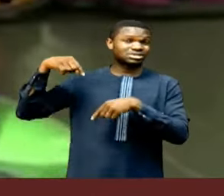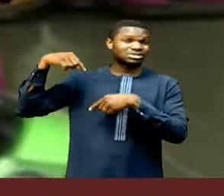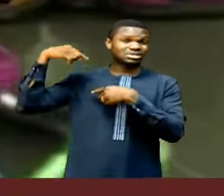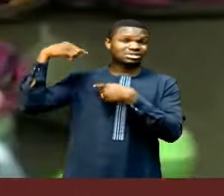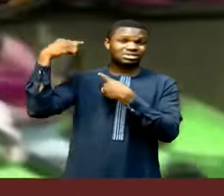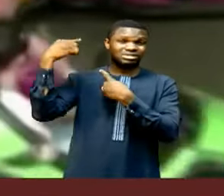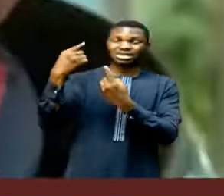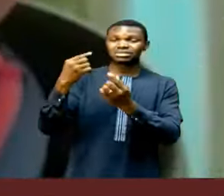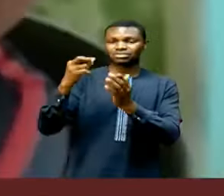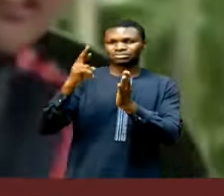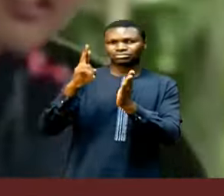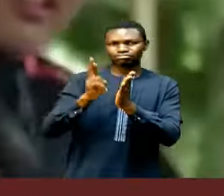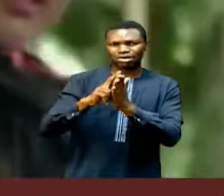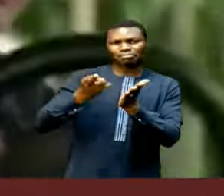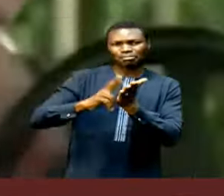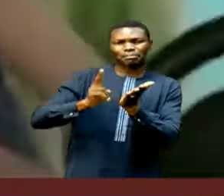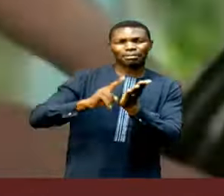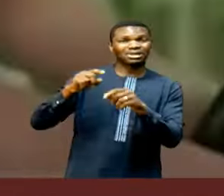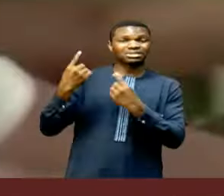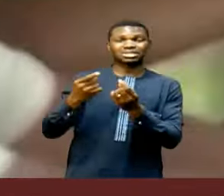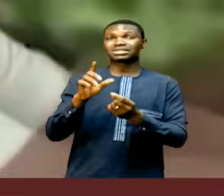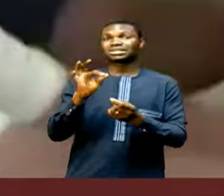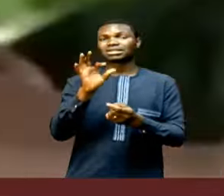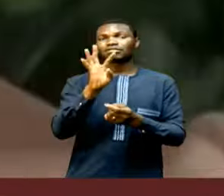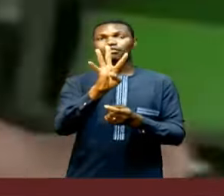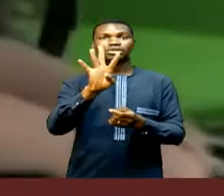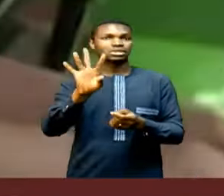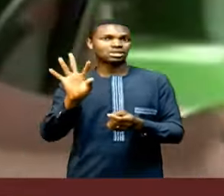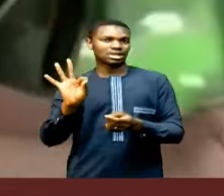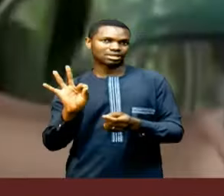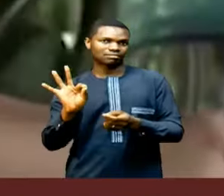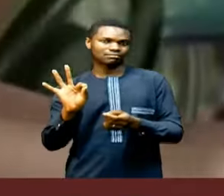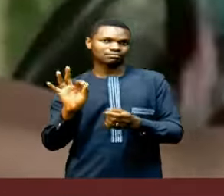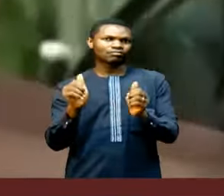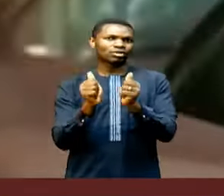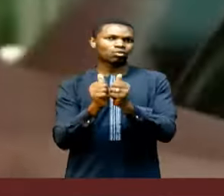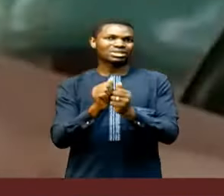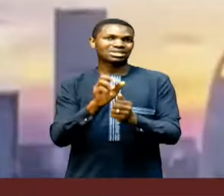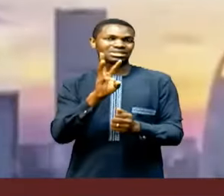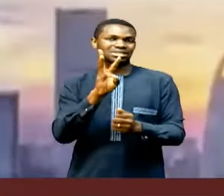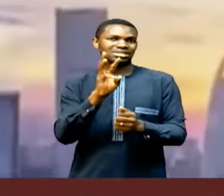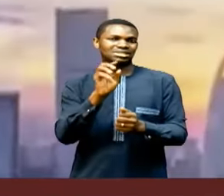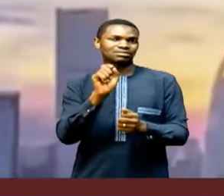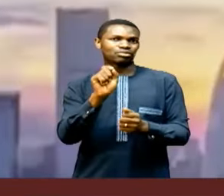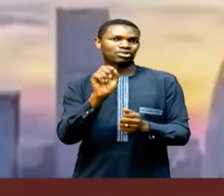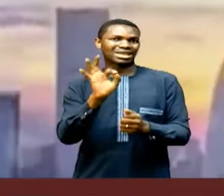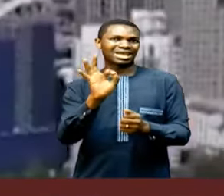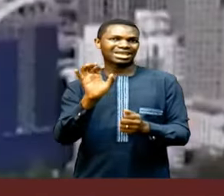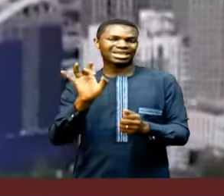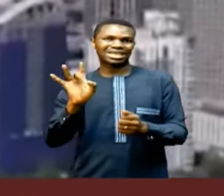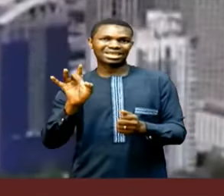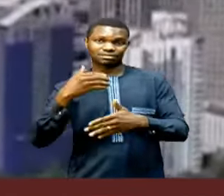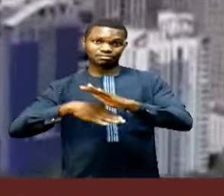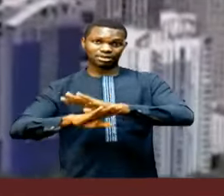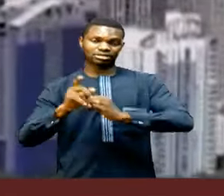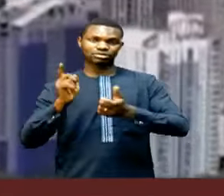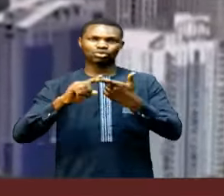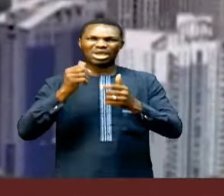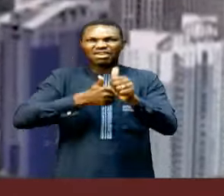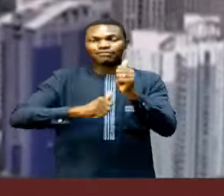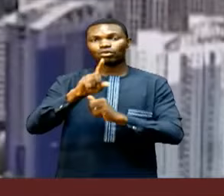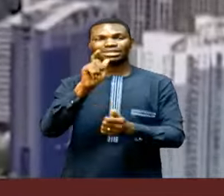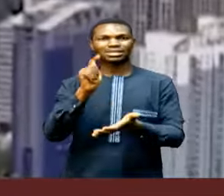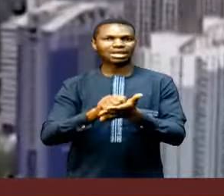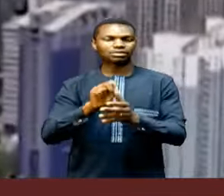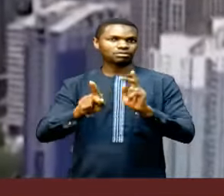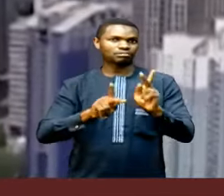1949, with 6.98 births for every 1,000 people. Compared with 6.77